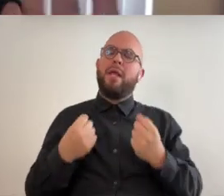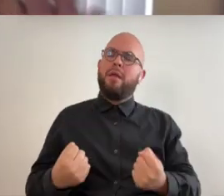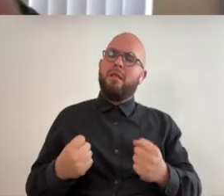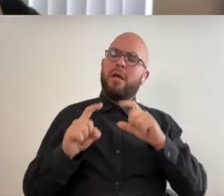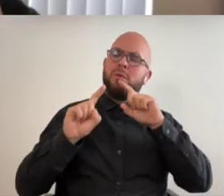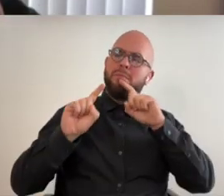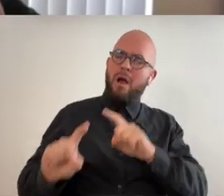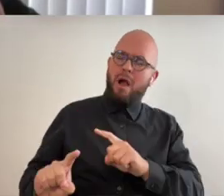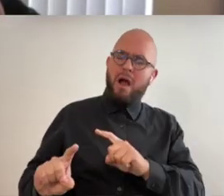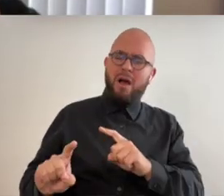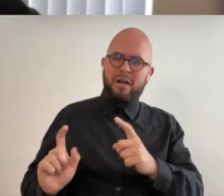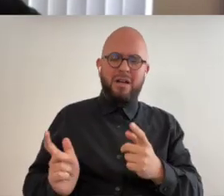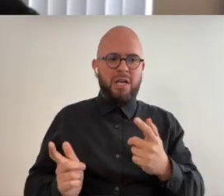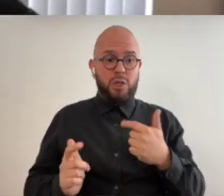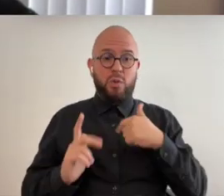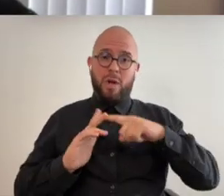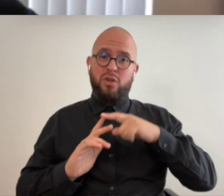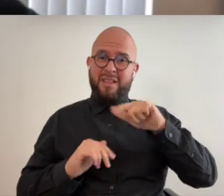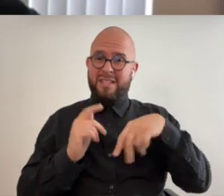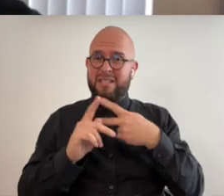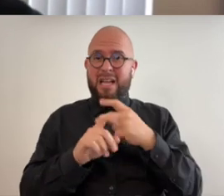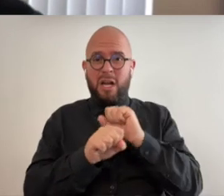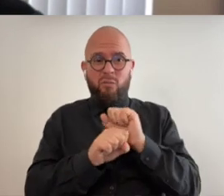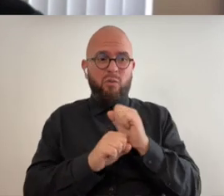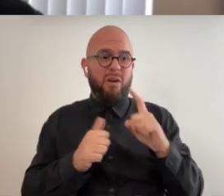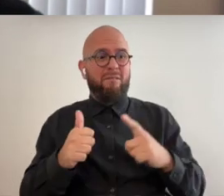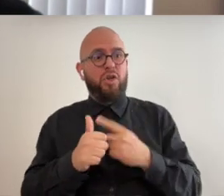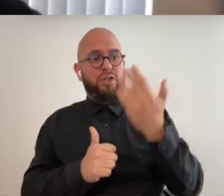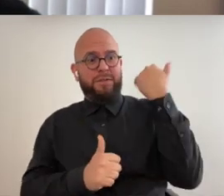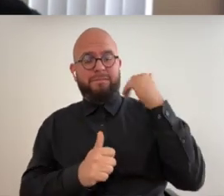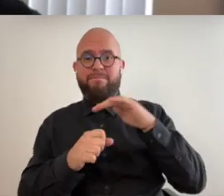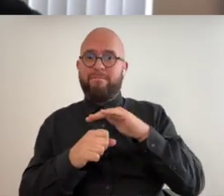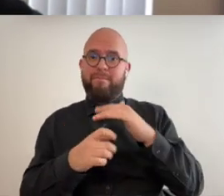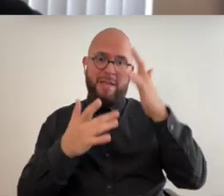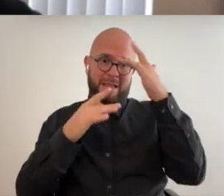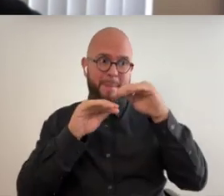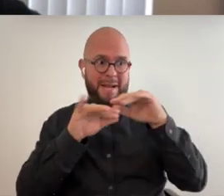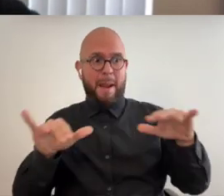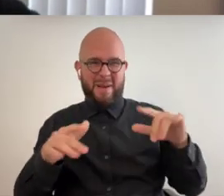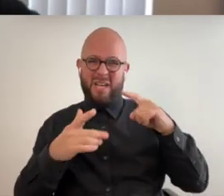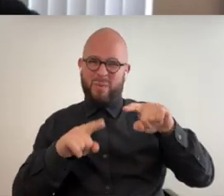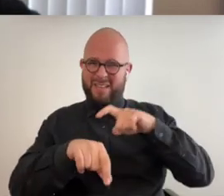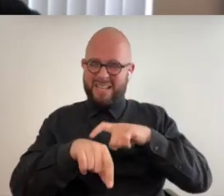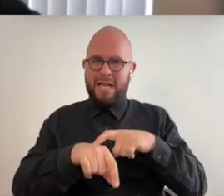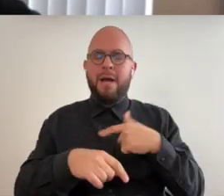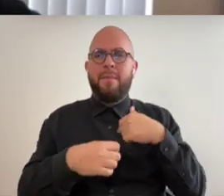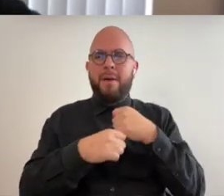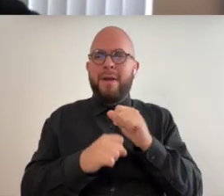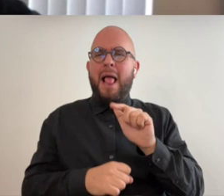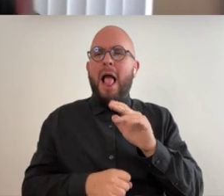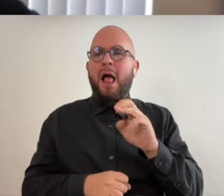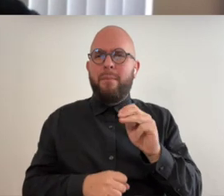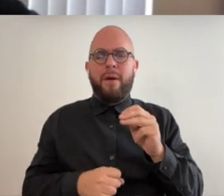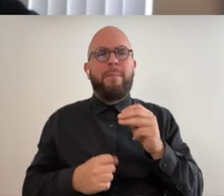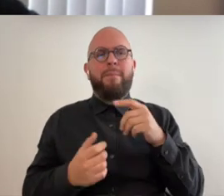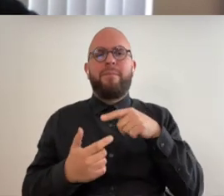so i mean it really i started doing this sort of work first thing during the pandemic i created an album of music for people to help